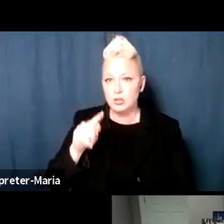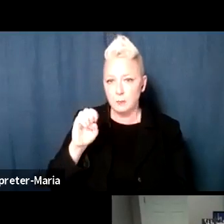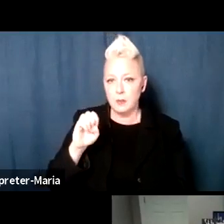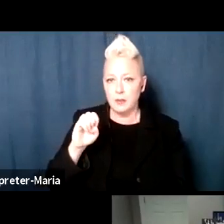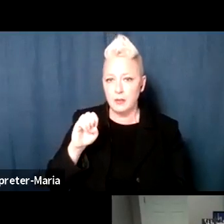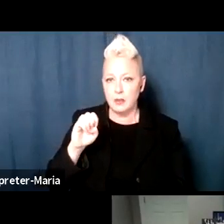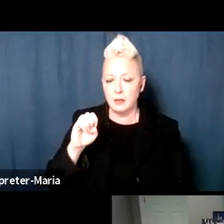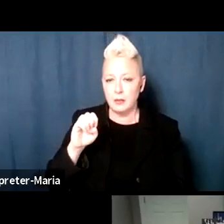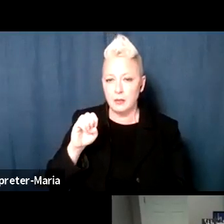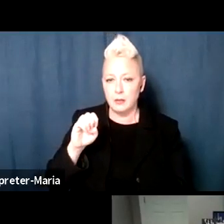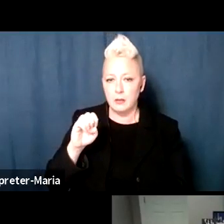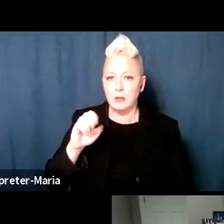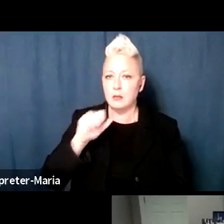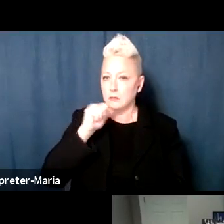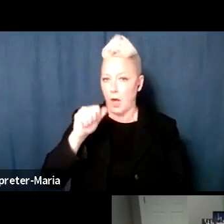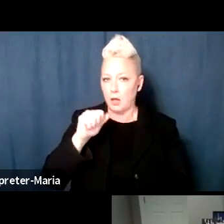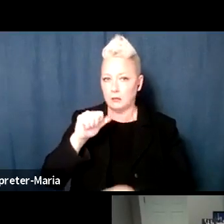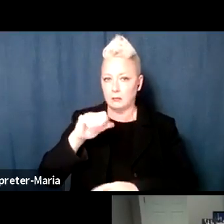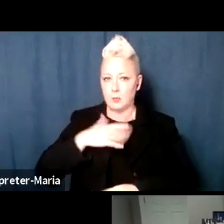D.A.